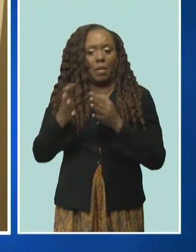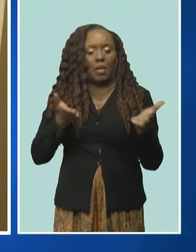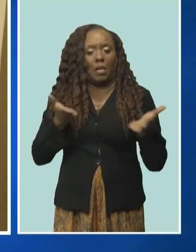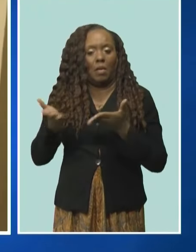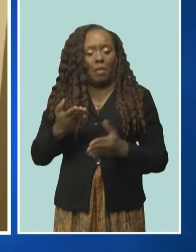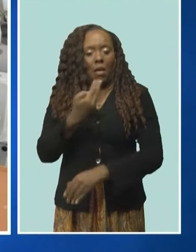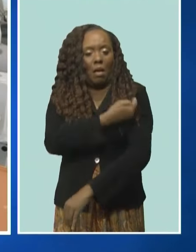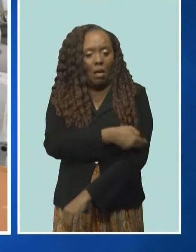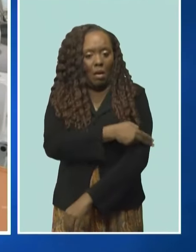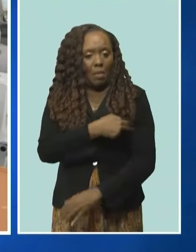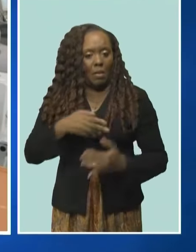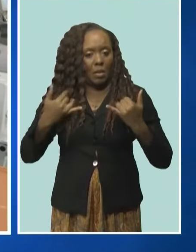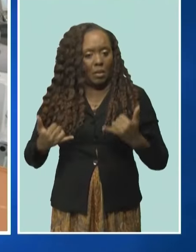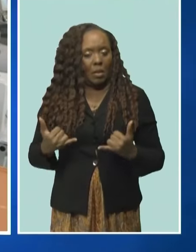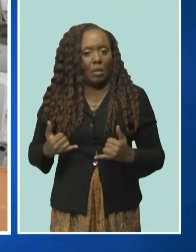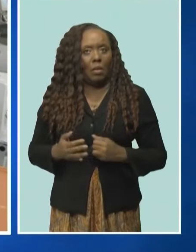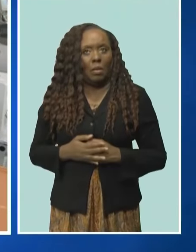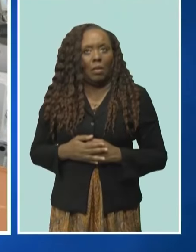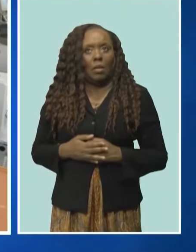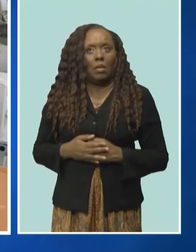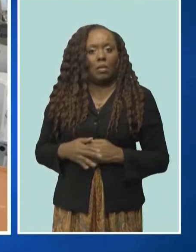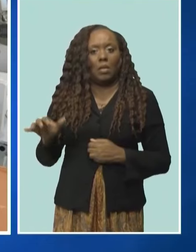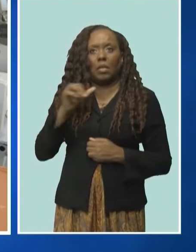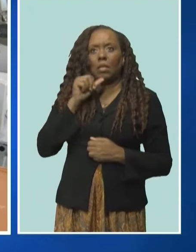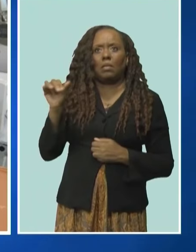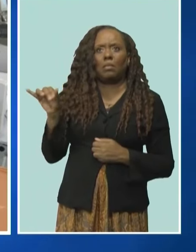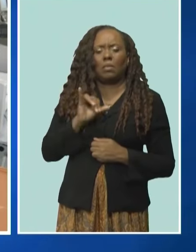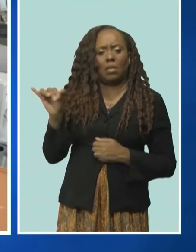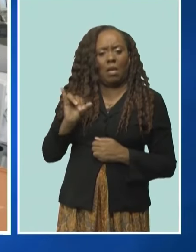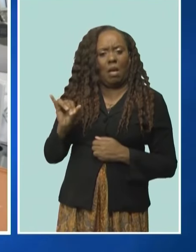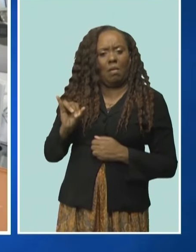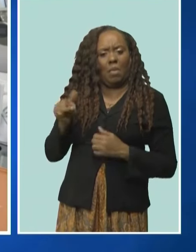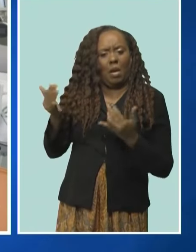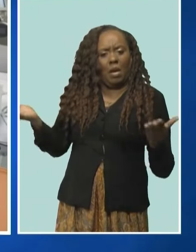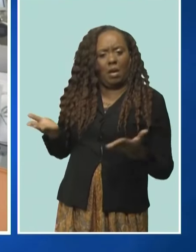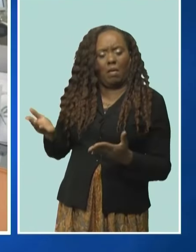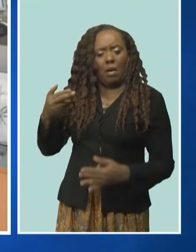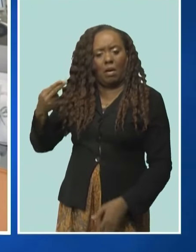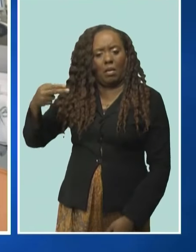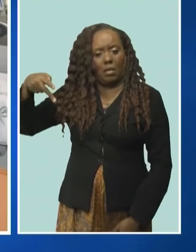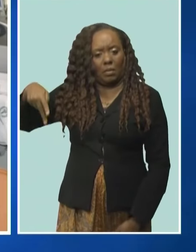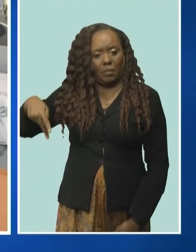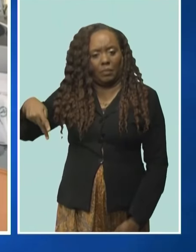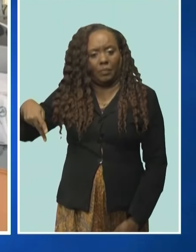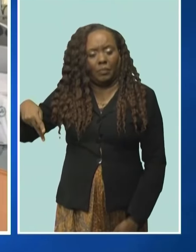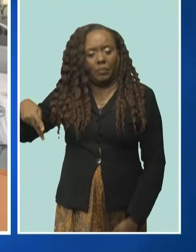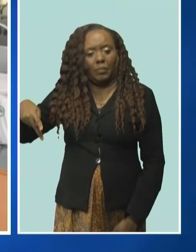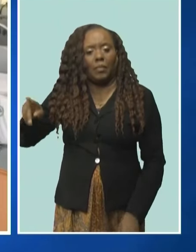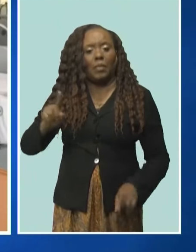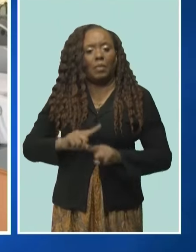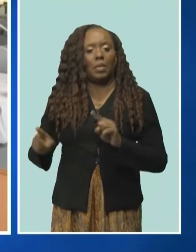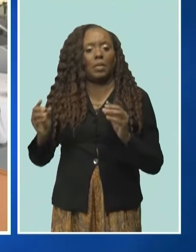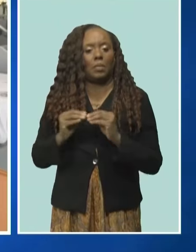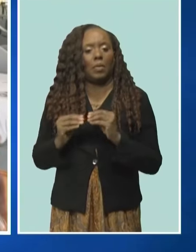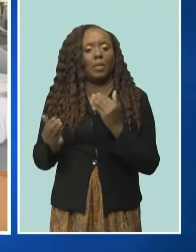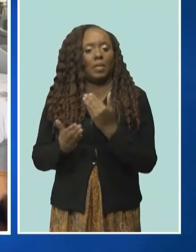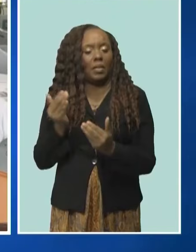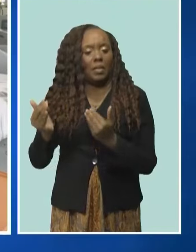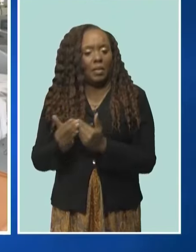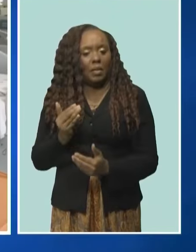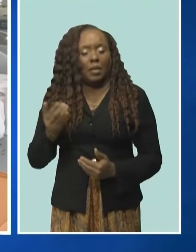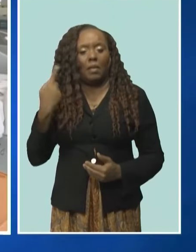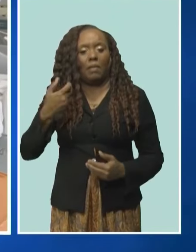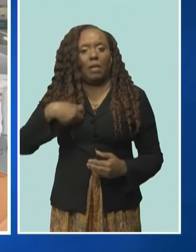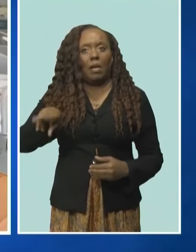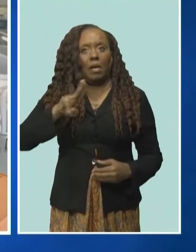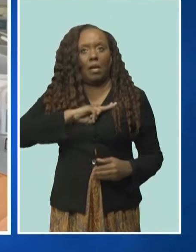Queen Elizabeth Hospital. Those are not replicated here at Harrison's Point, and therefore it is easier for us to make that